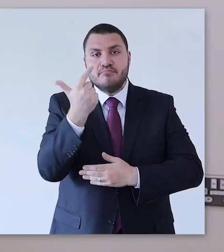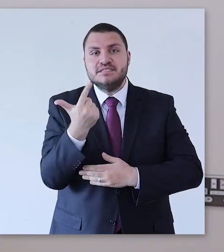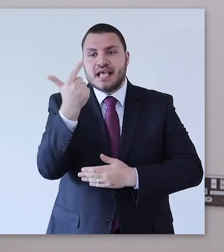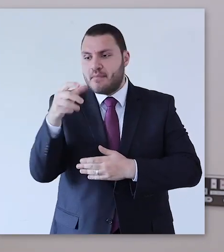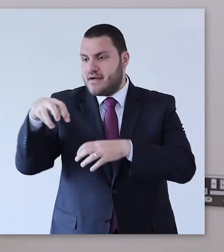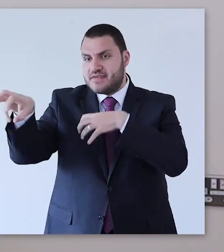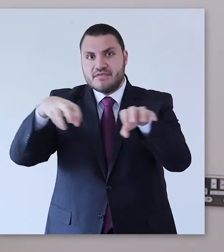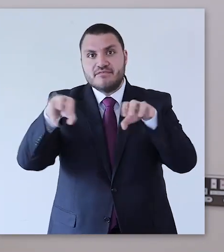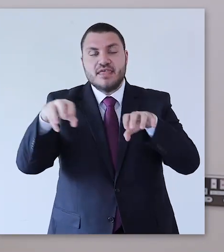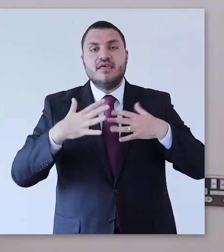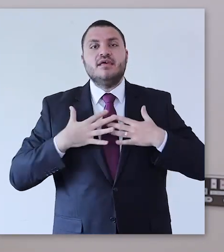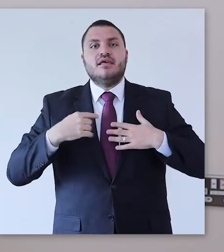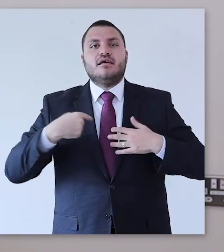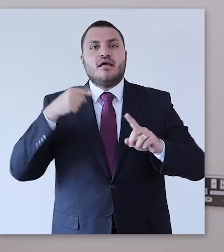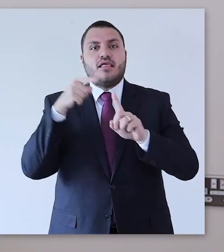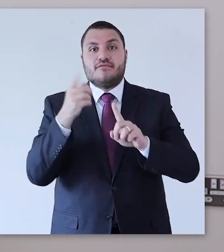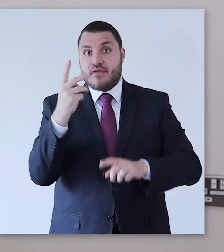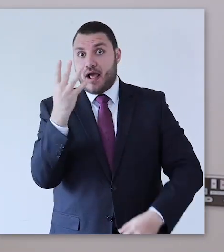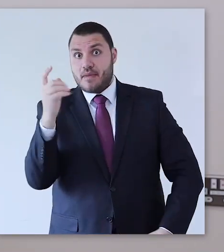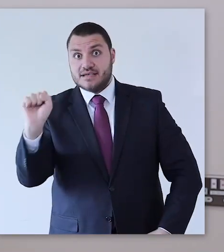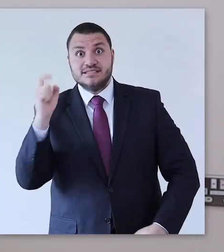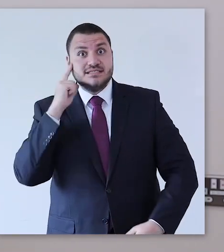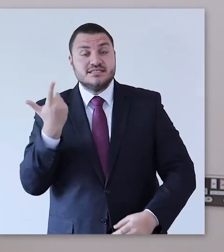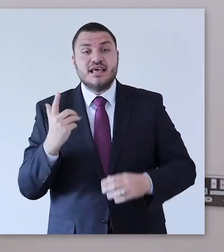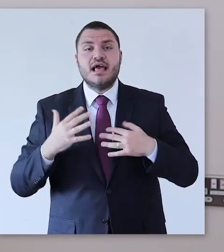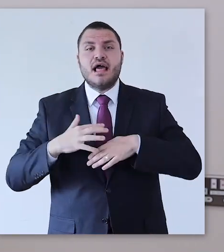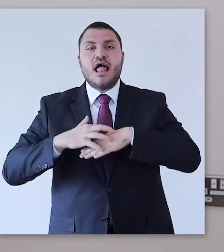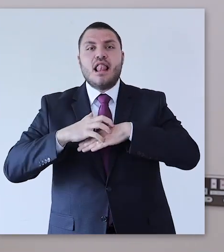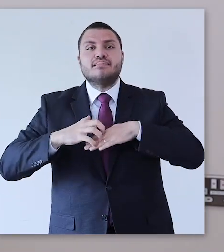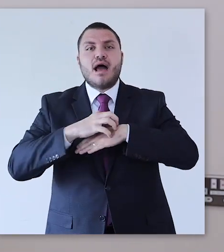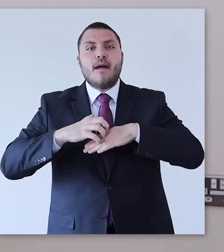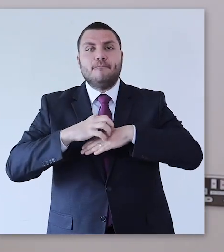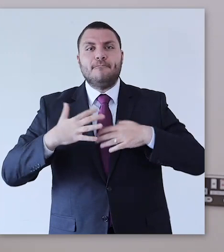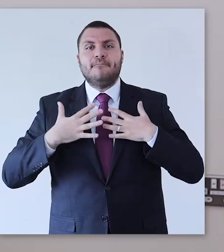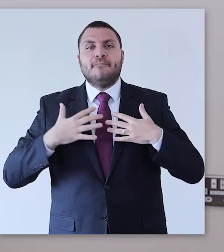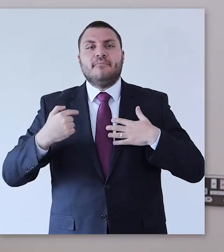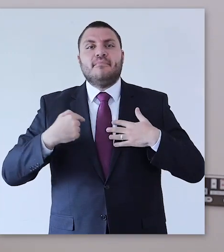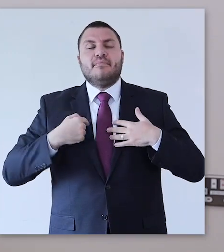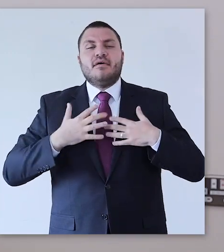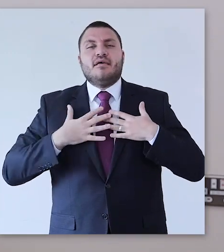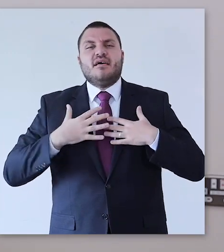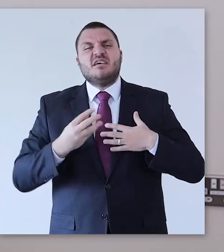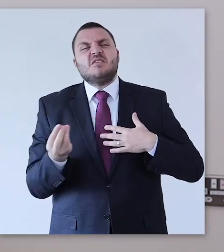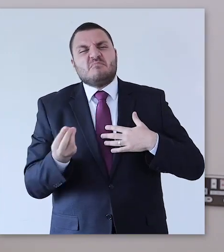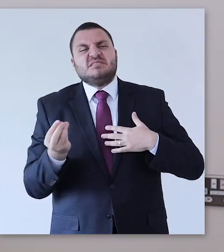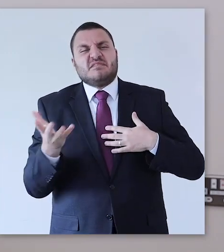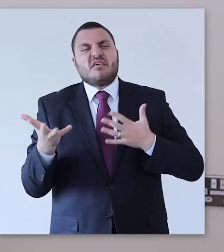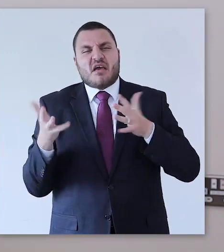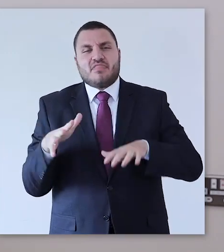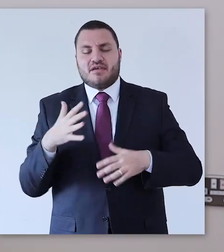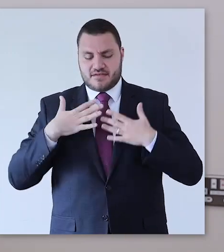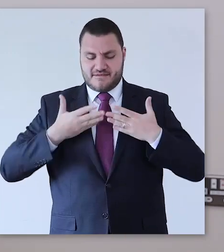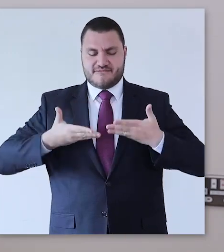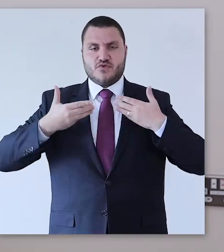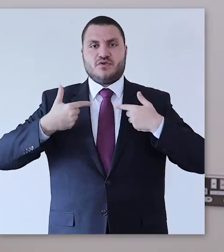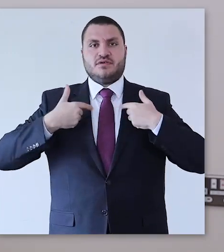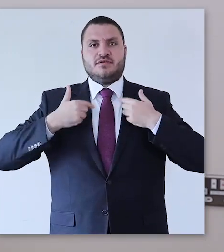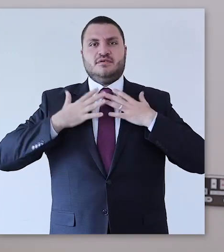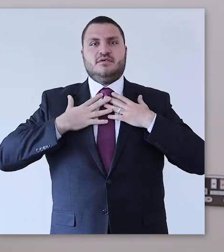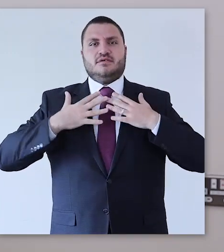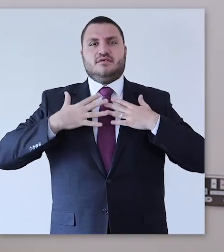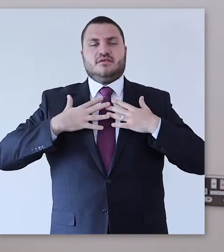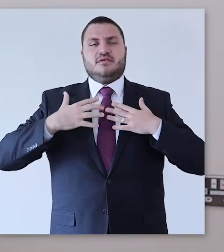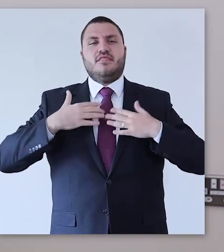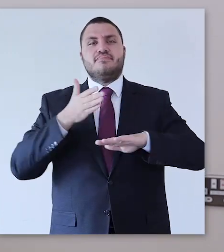by the World Health Organization that this is a new virus. This virus has most likely originated from